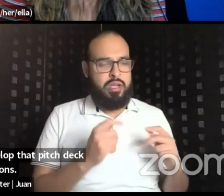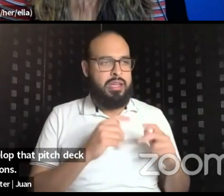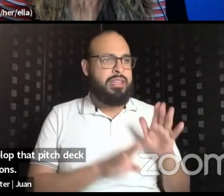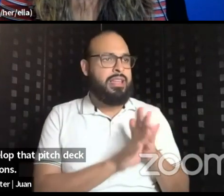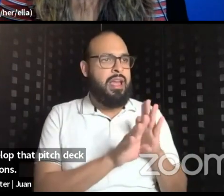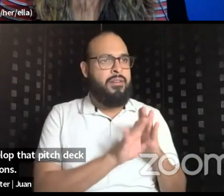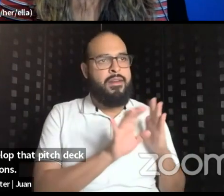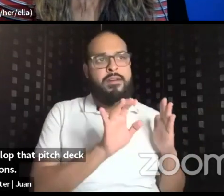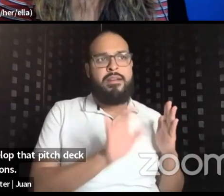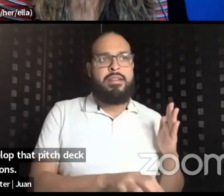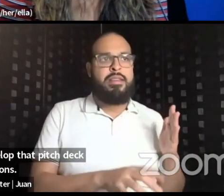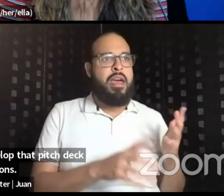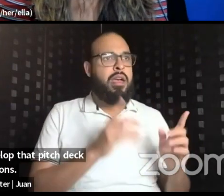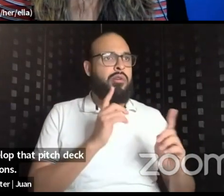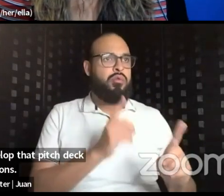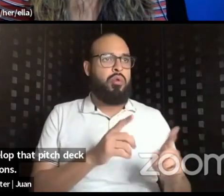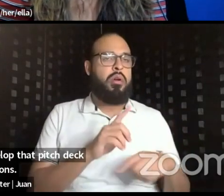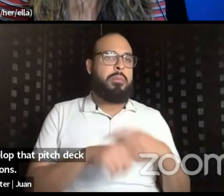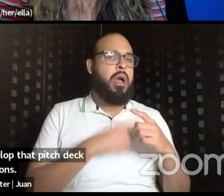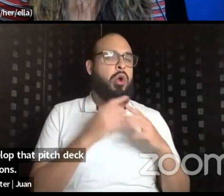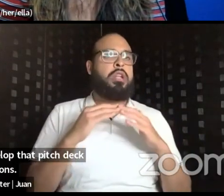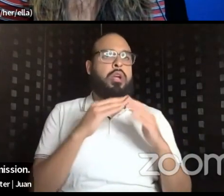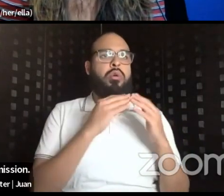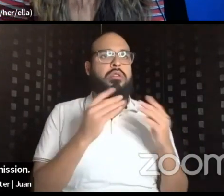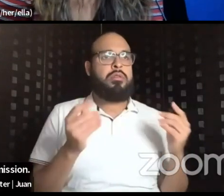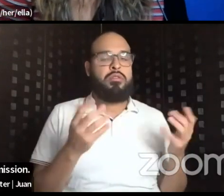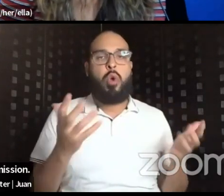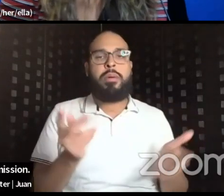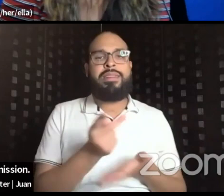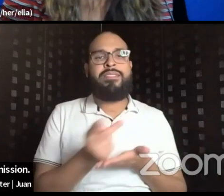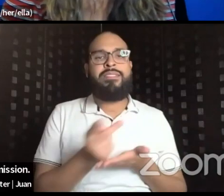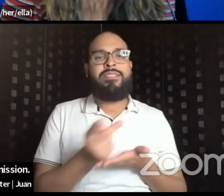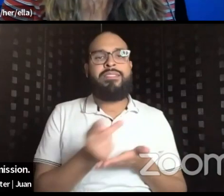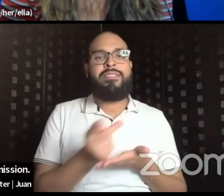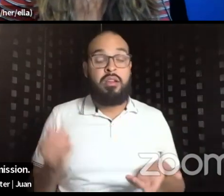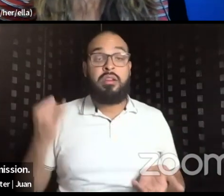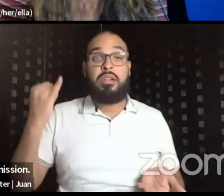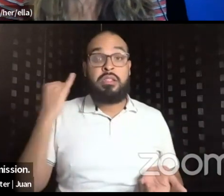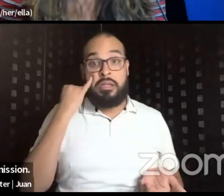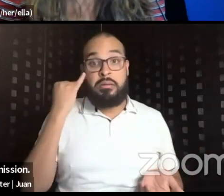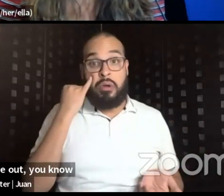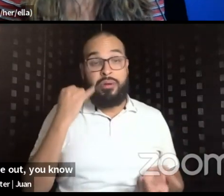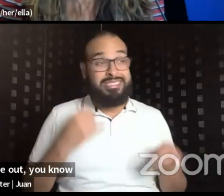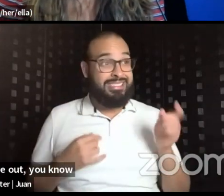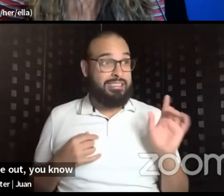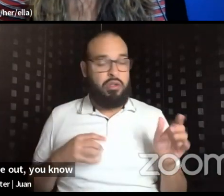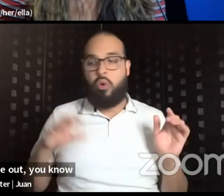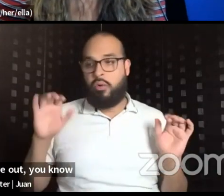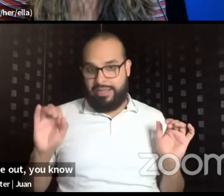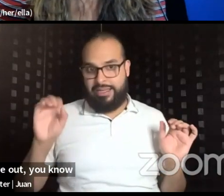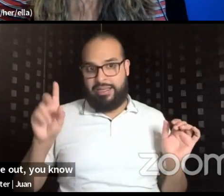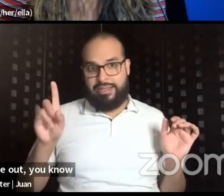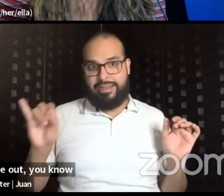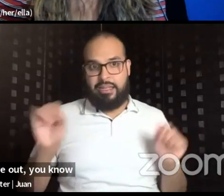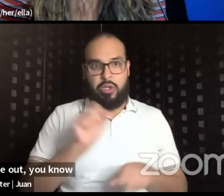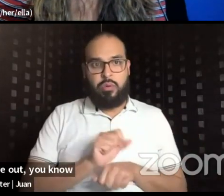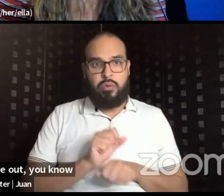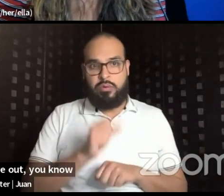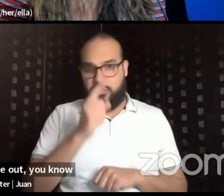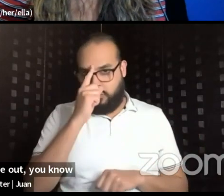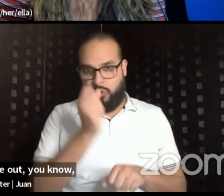already failed the mission, but if we're like, okay, we've got to figure out, you know, EDI work for next year, et cetera.